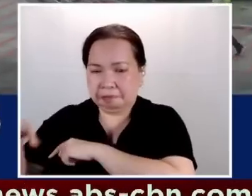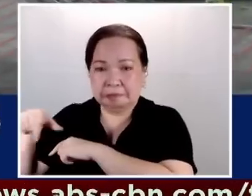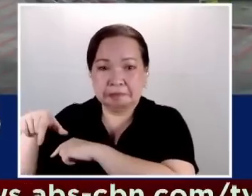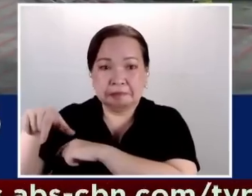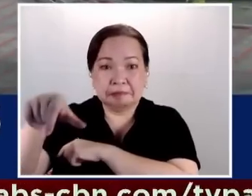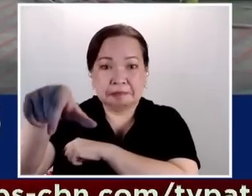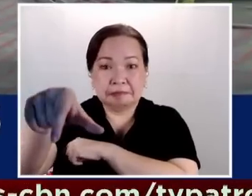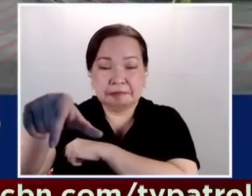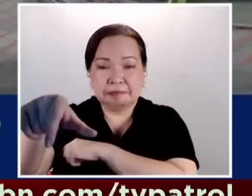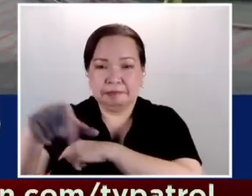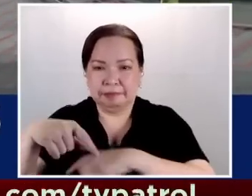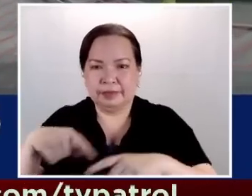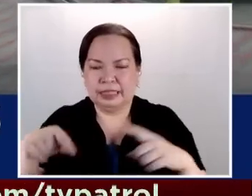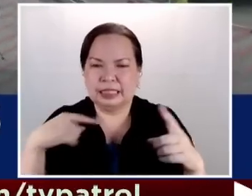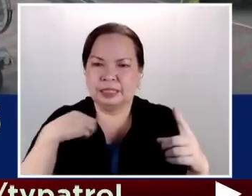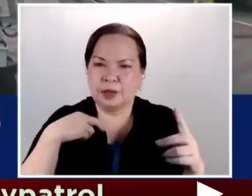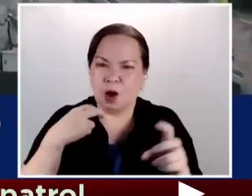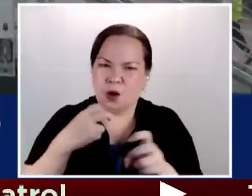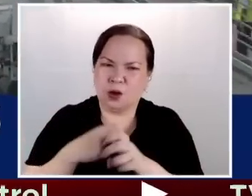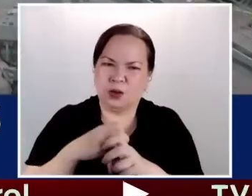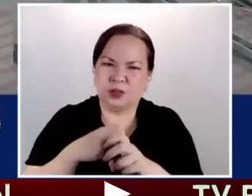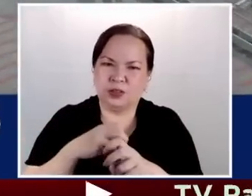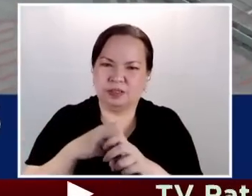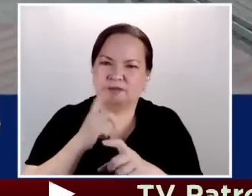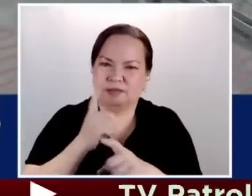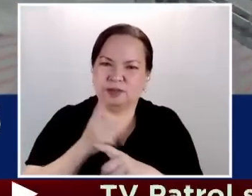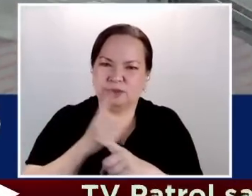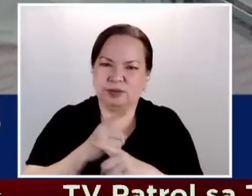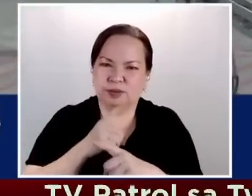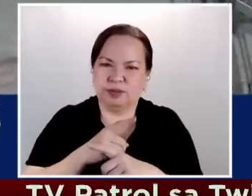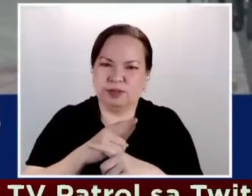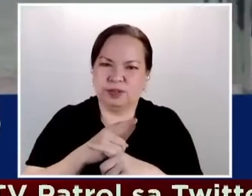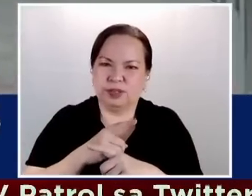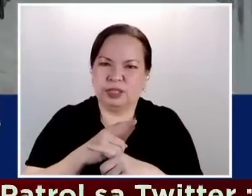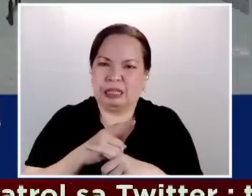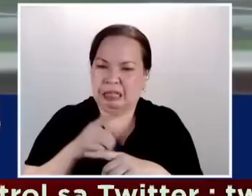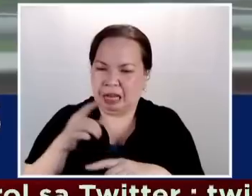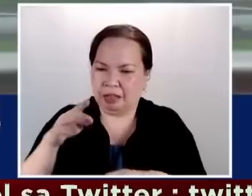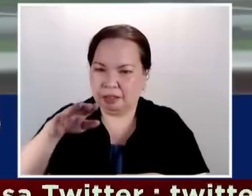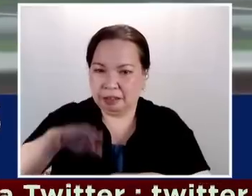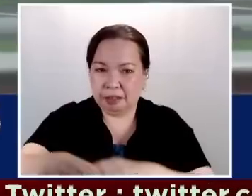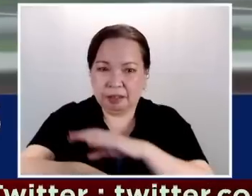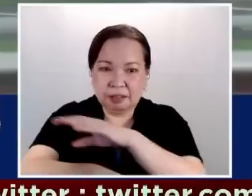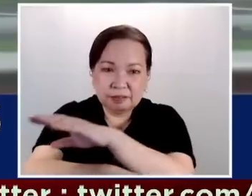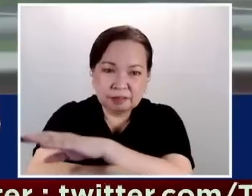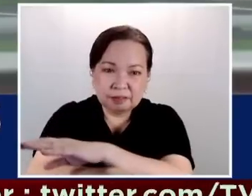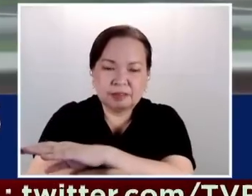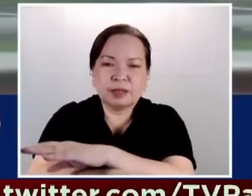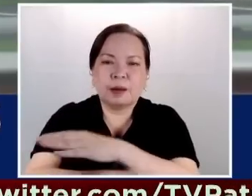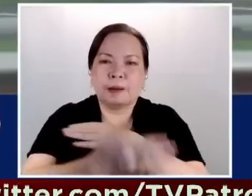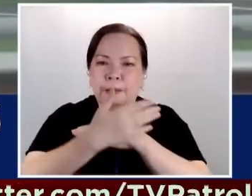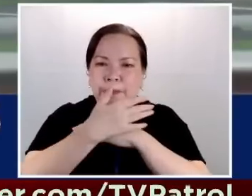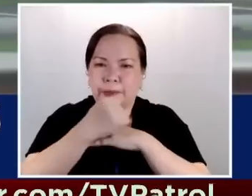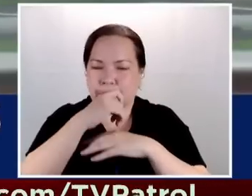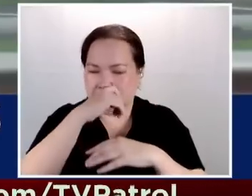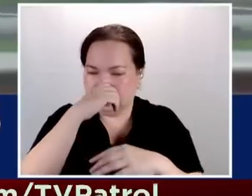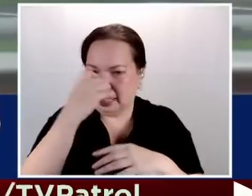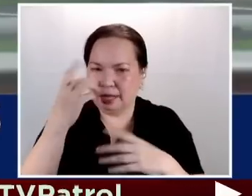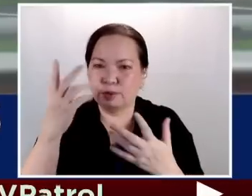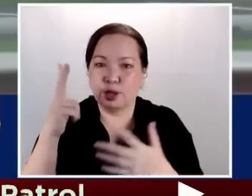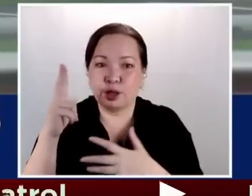Maybe it's very difficult to have a third runway on this. And I think the 35-year